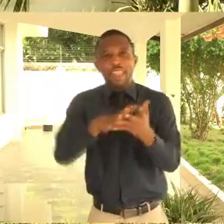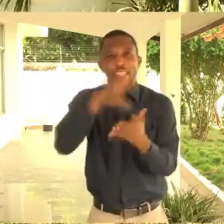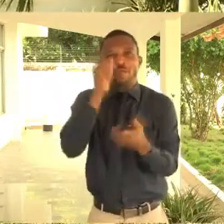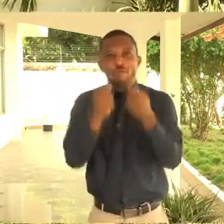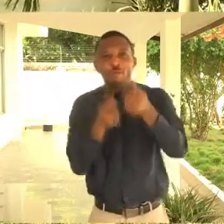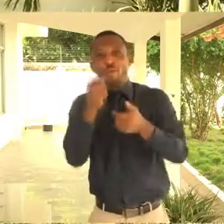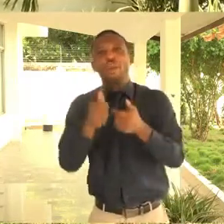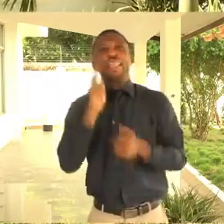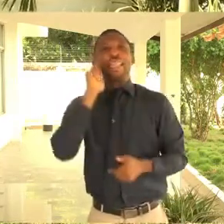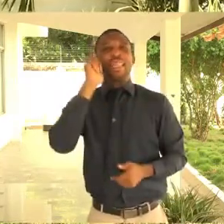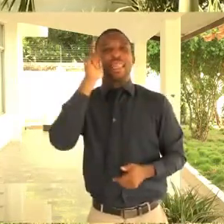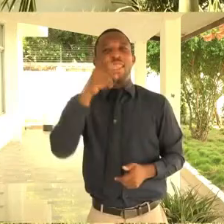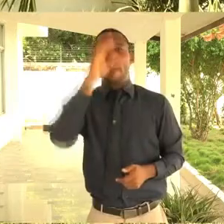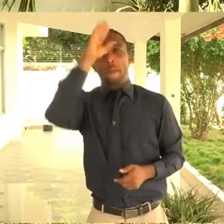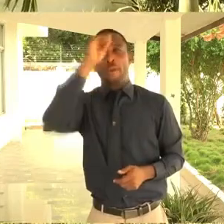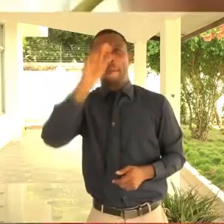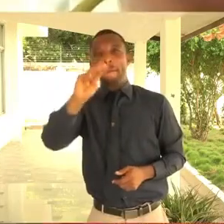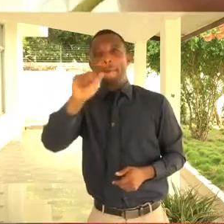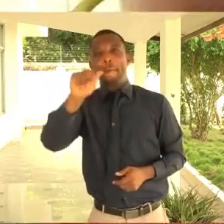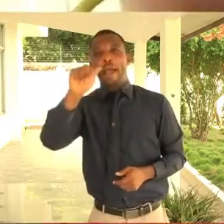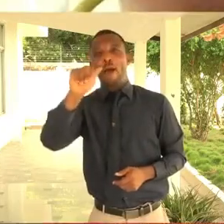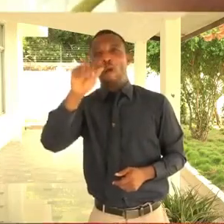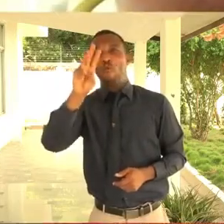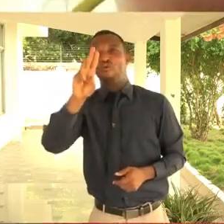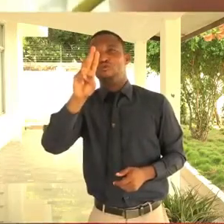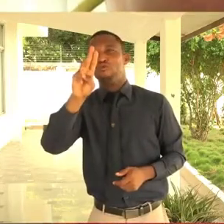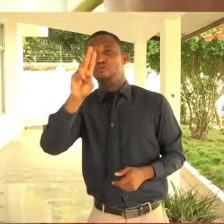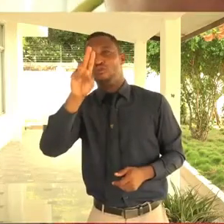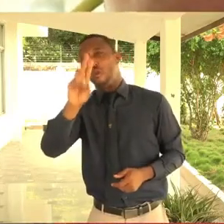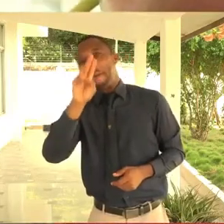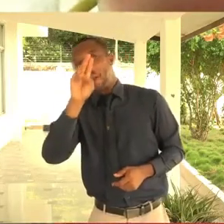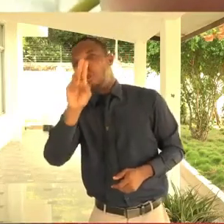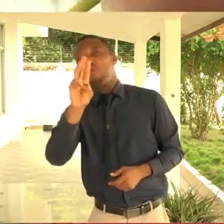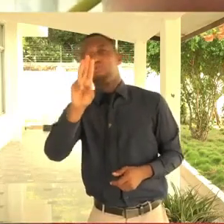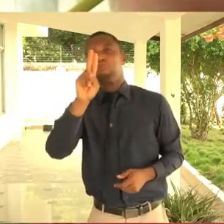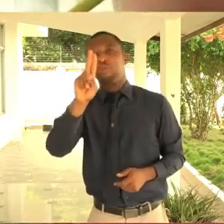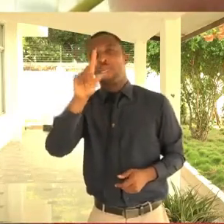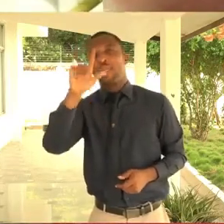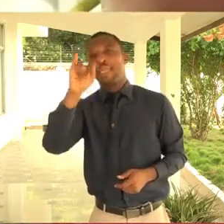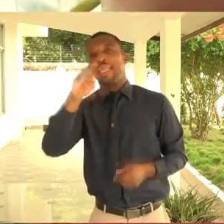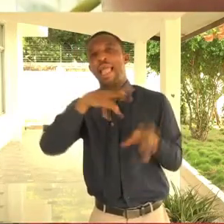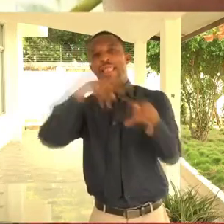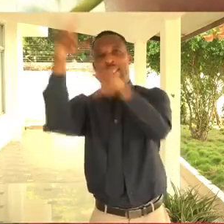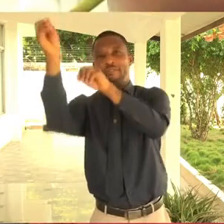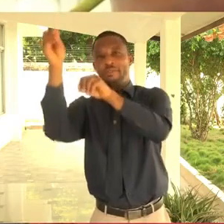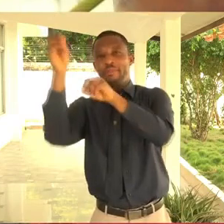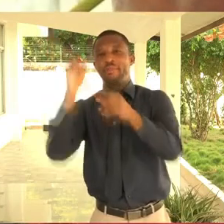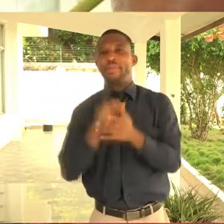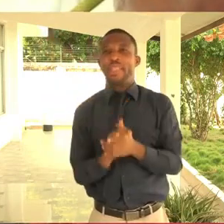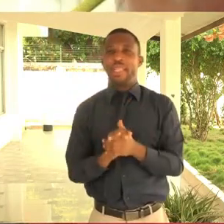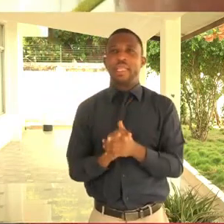that zeal faded away. Until I had the real opportunity to work in